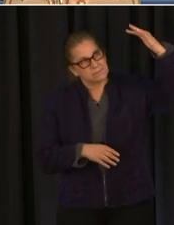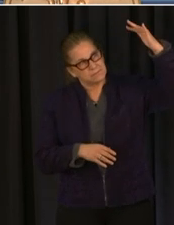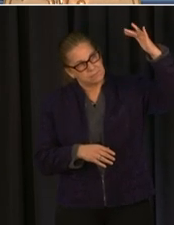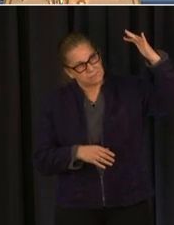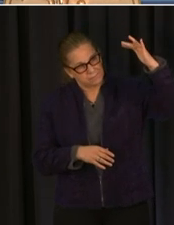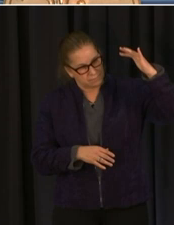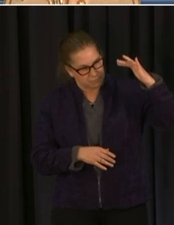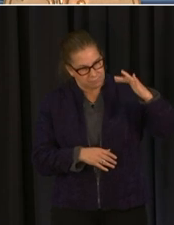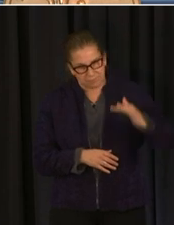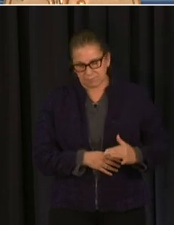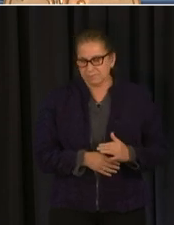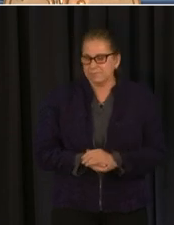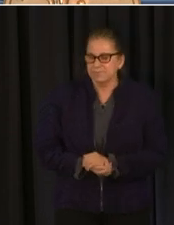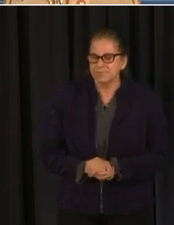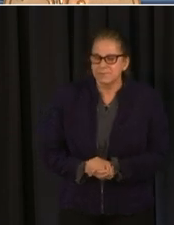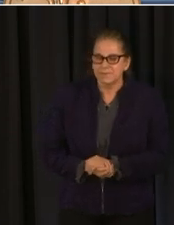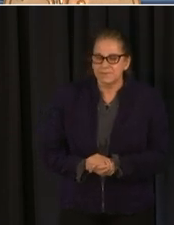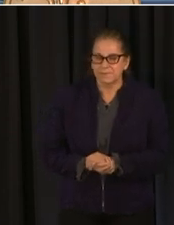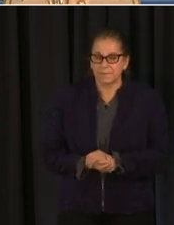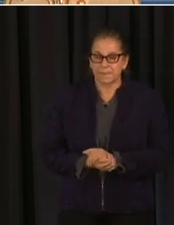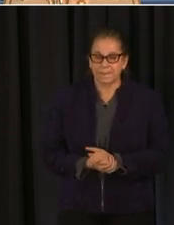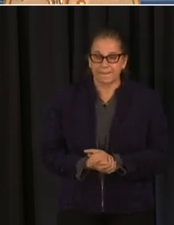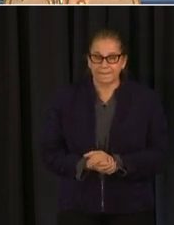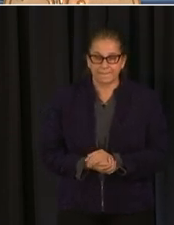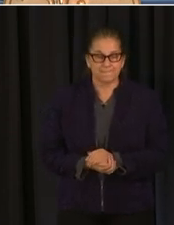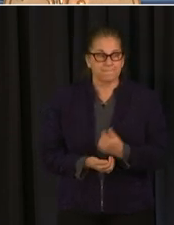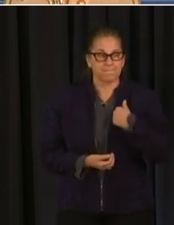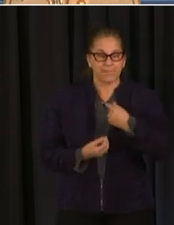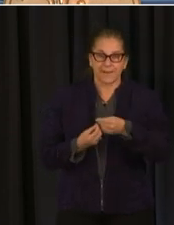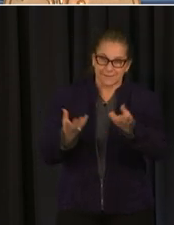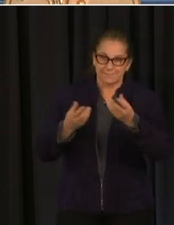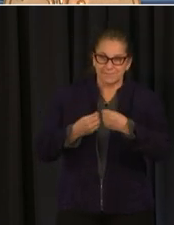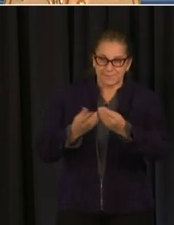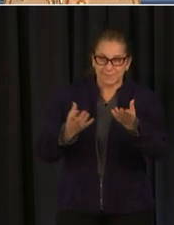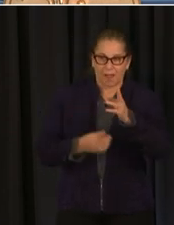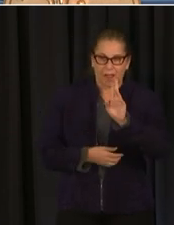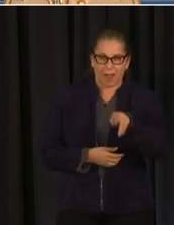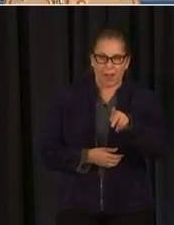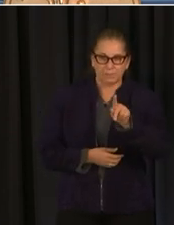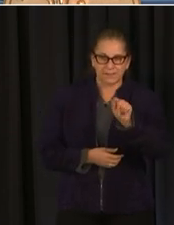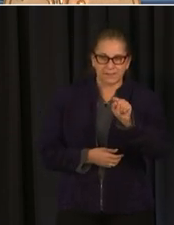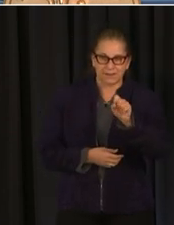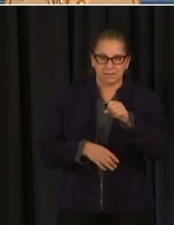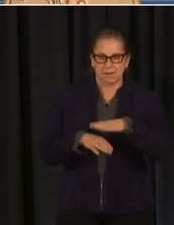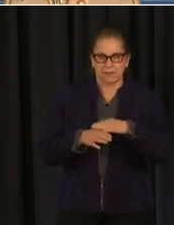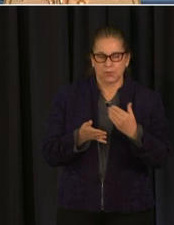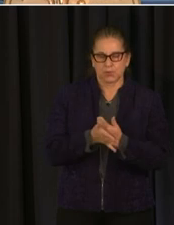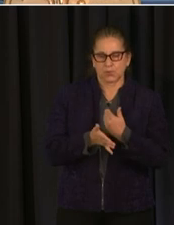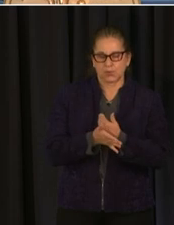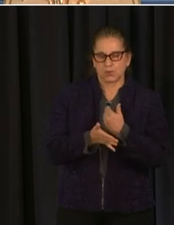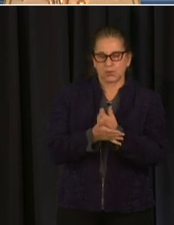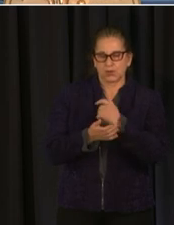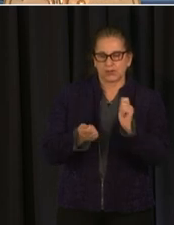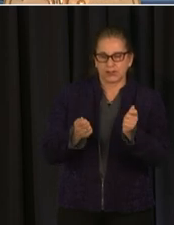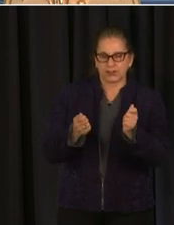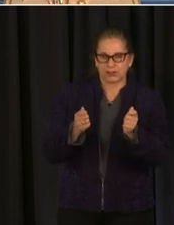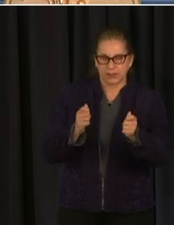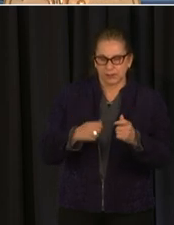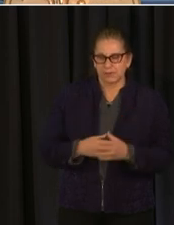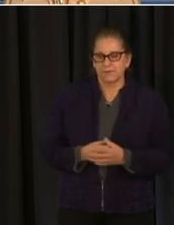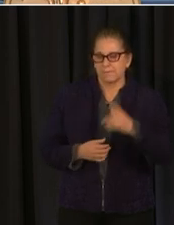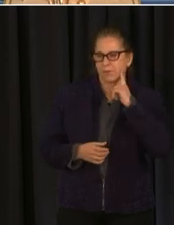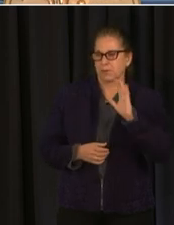so based on upcoming changes uh dc health will review